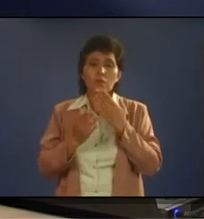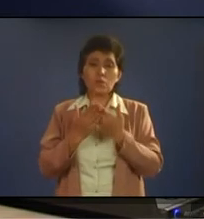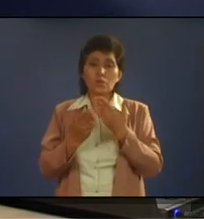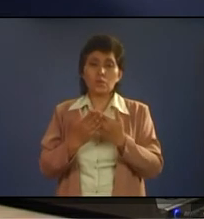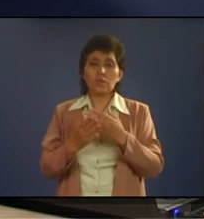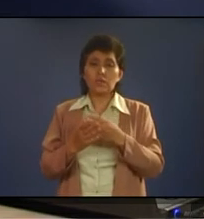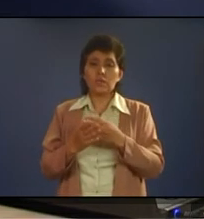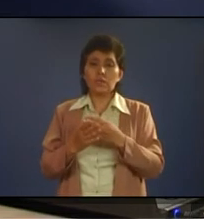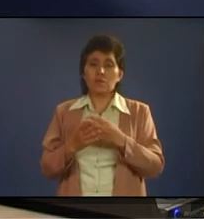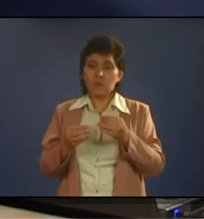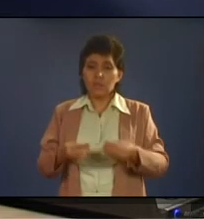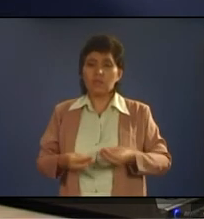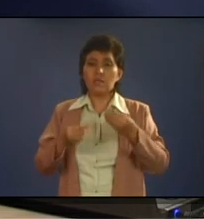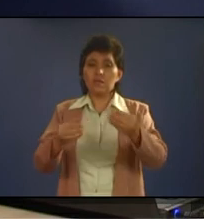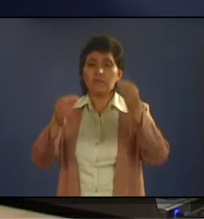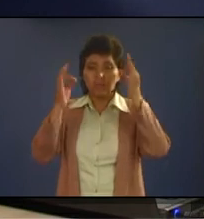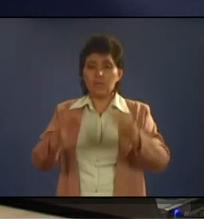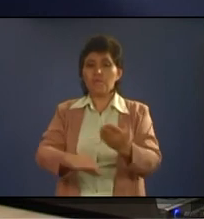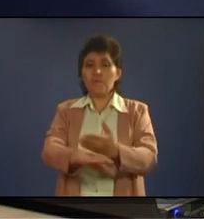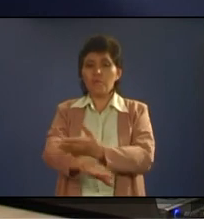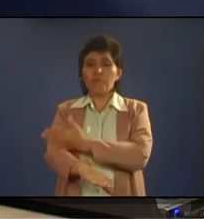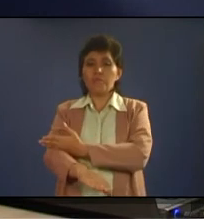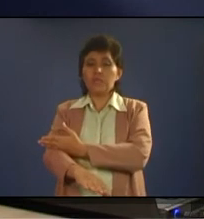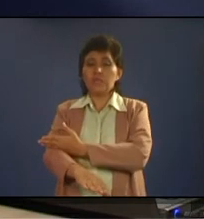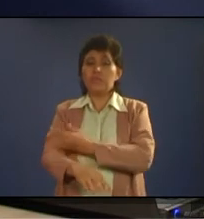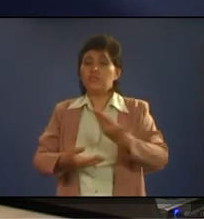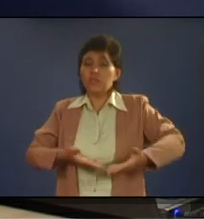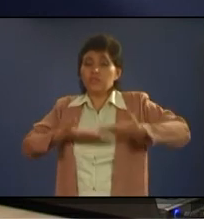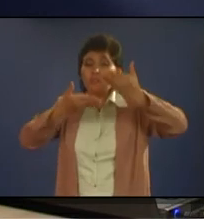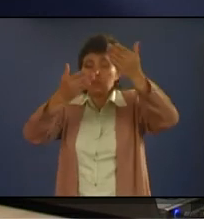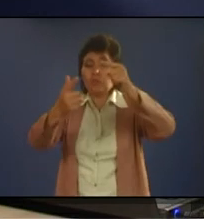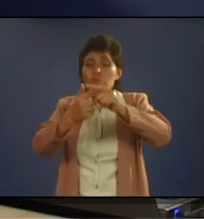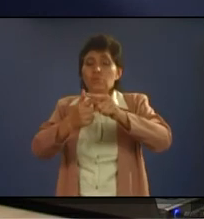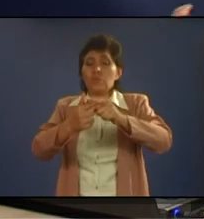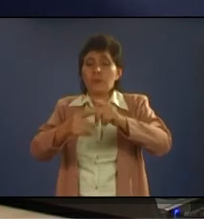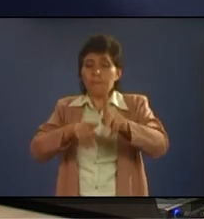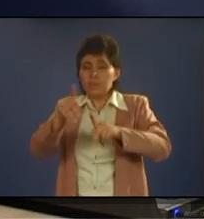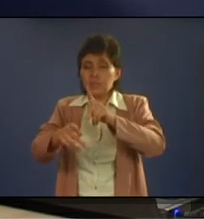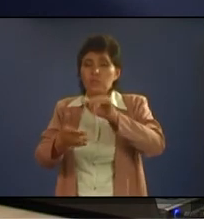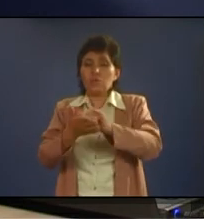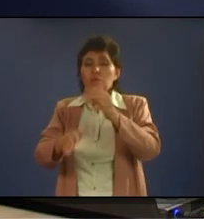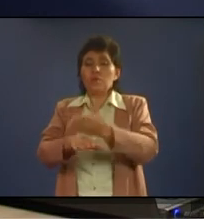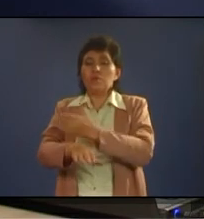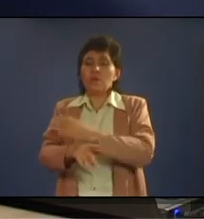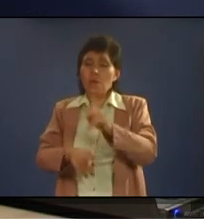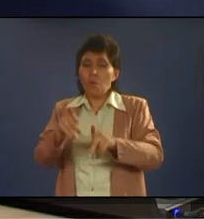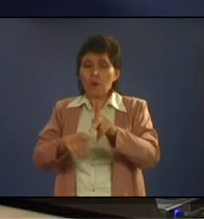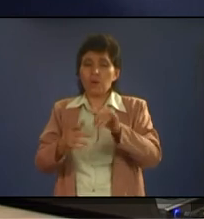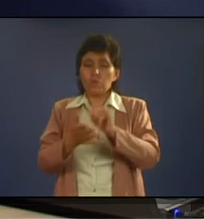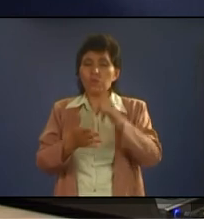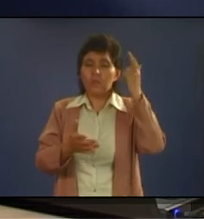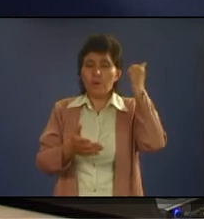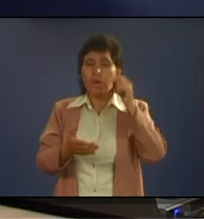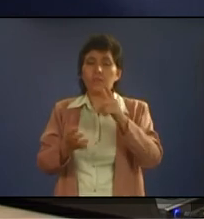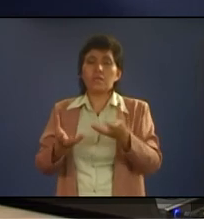improvement suggestion to the person to improve when a person knows what to do the person always want to improve himself